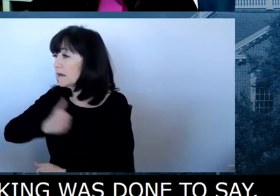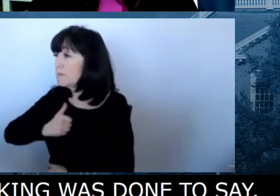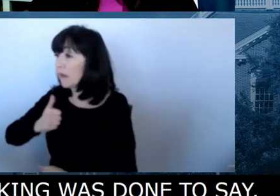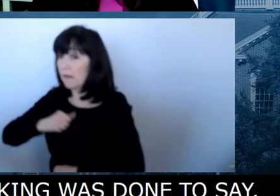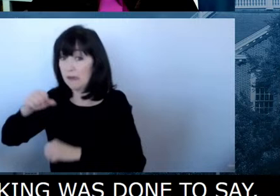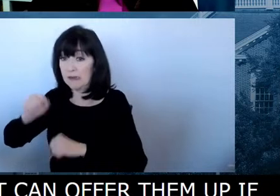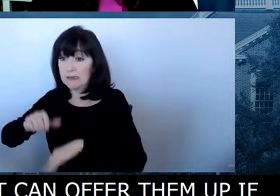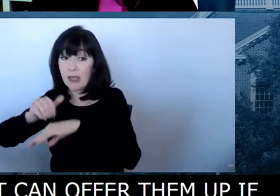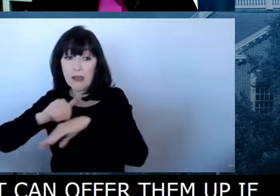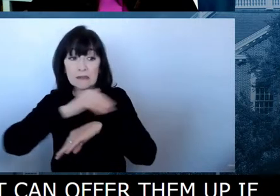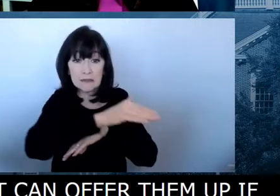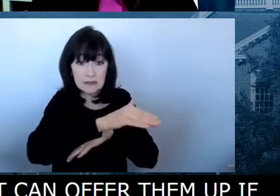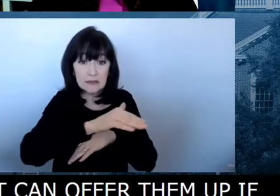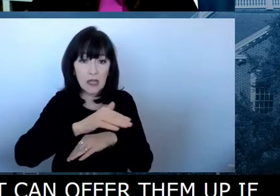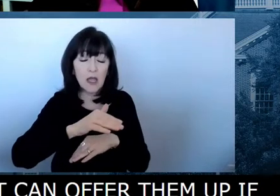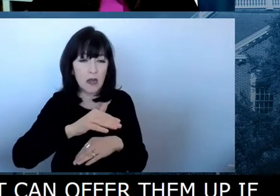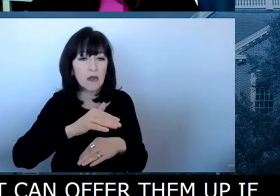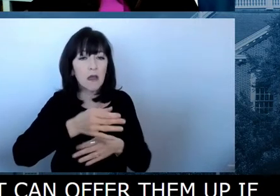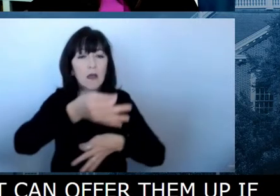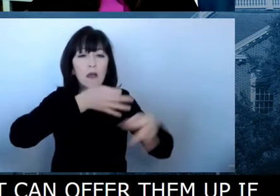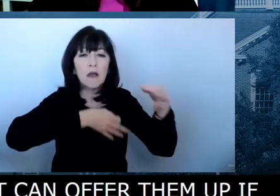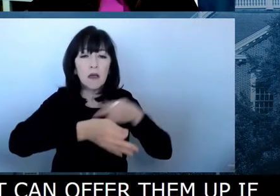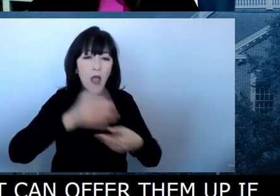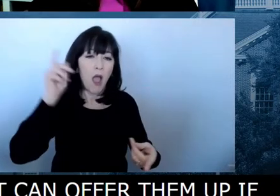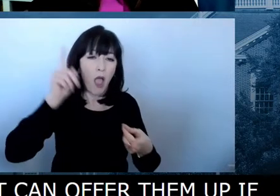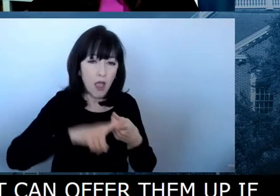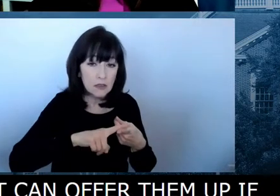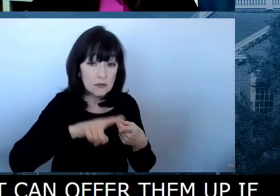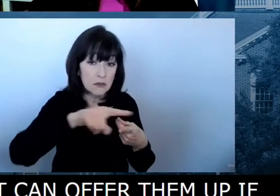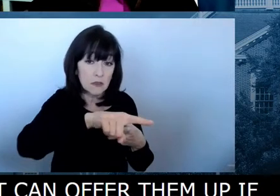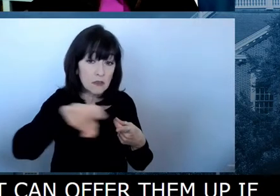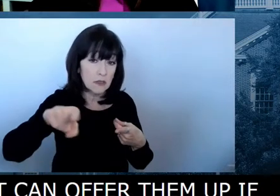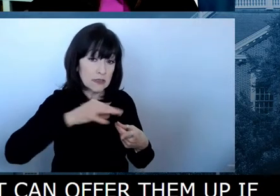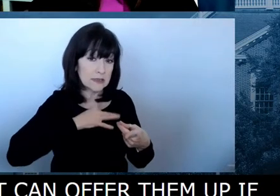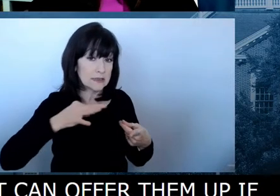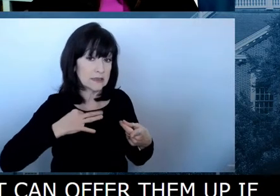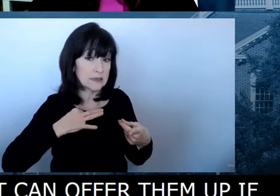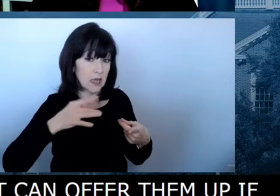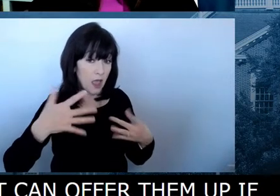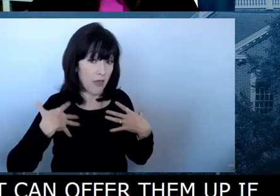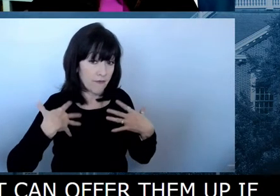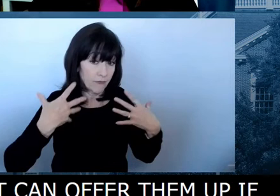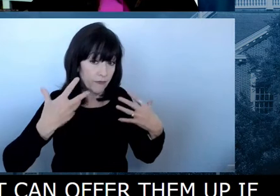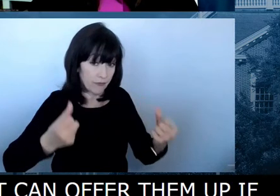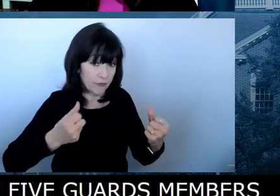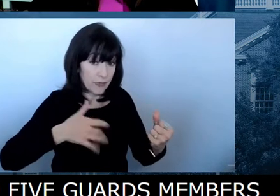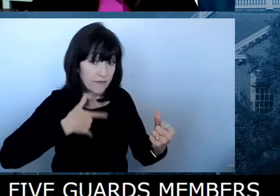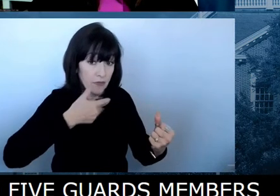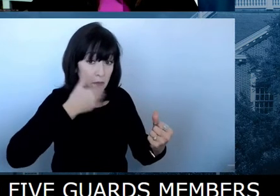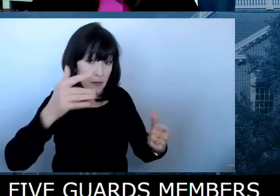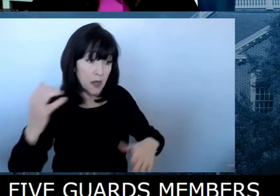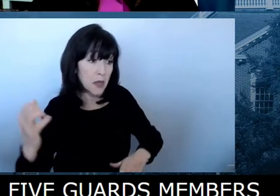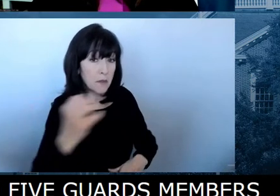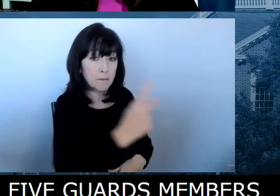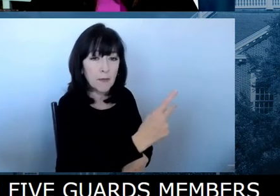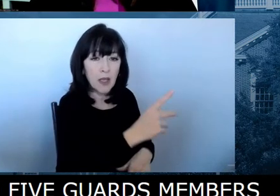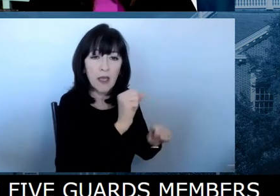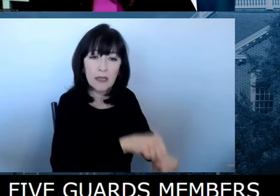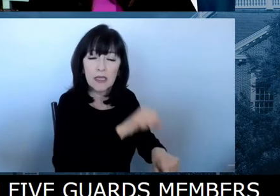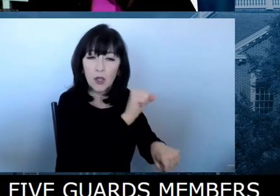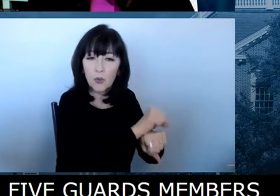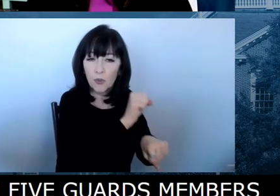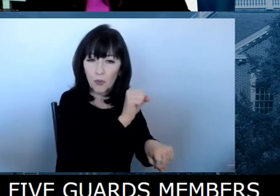was a lot of intentional conversations with both the health systems, uh, and long-term care, as well as the guard, to really make bed